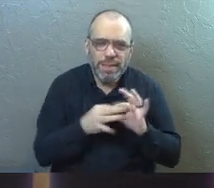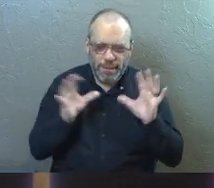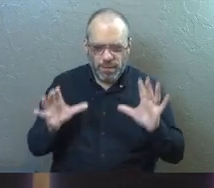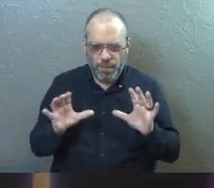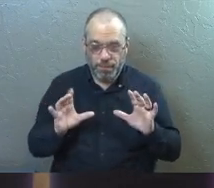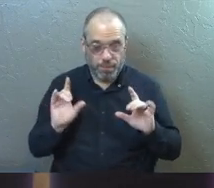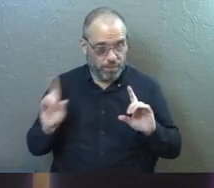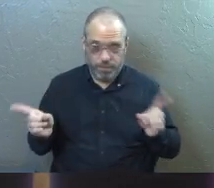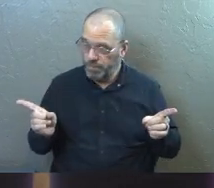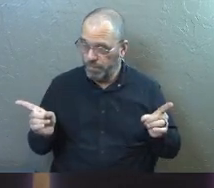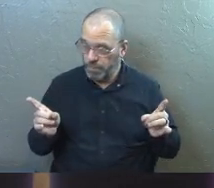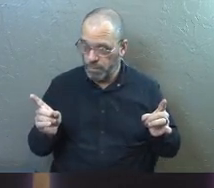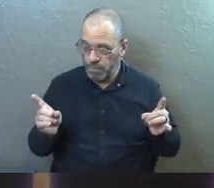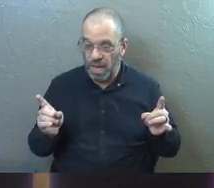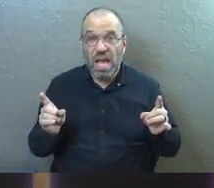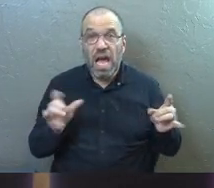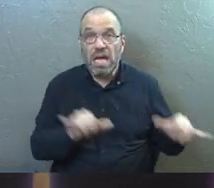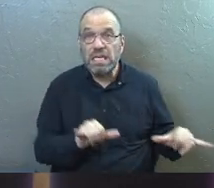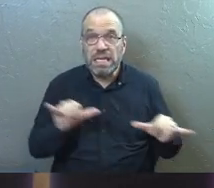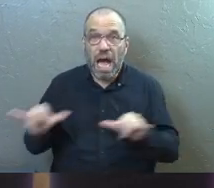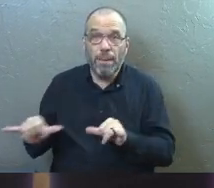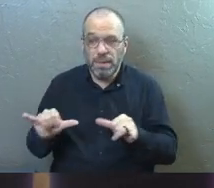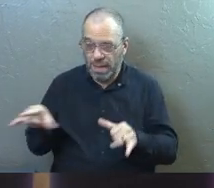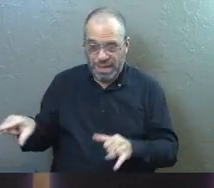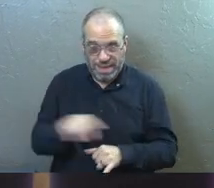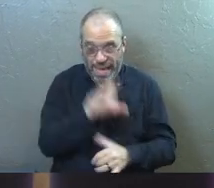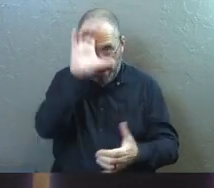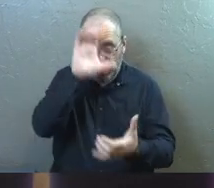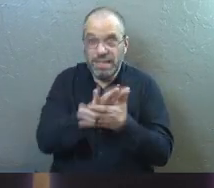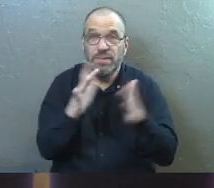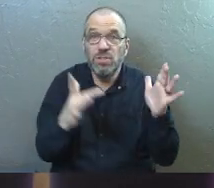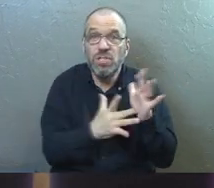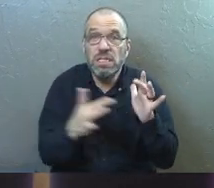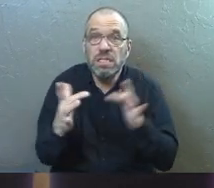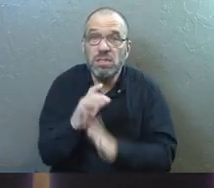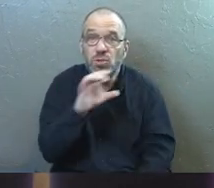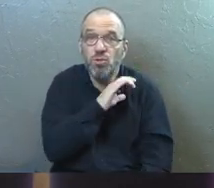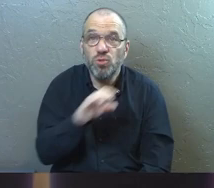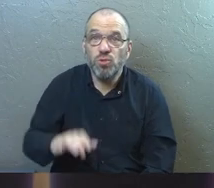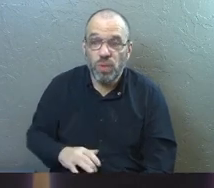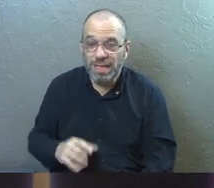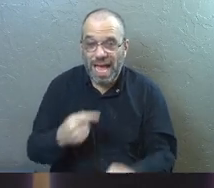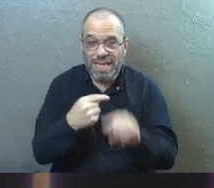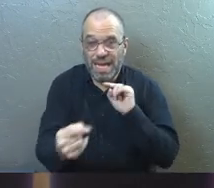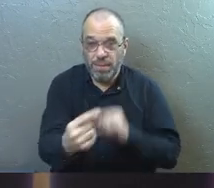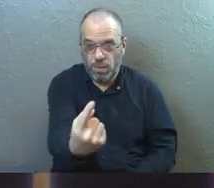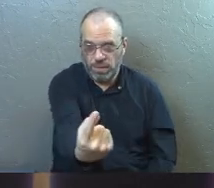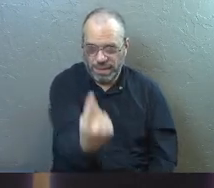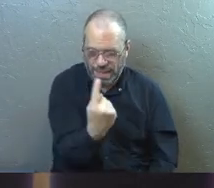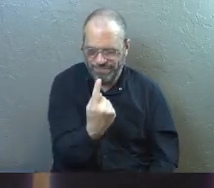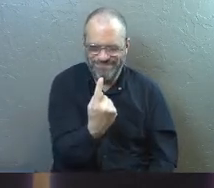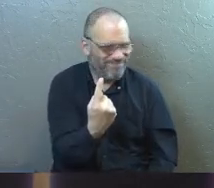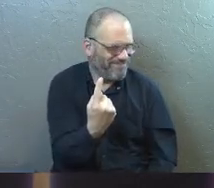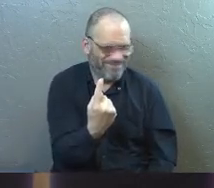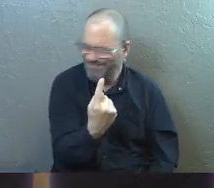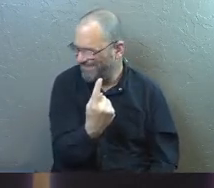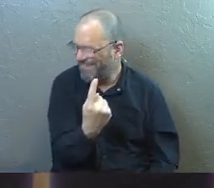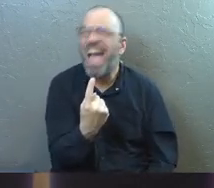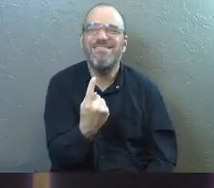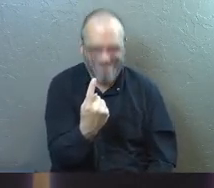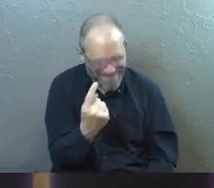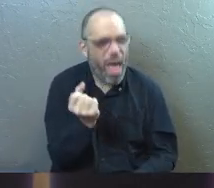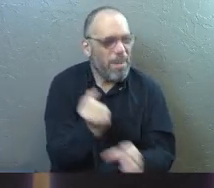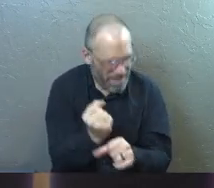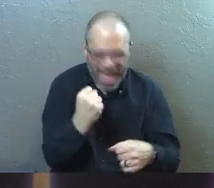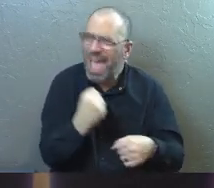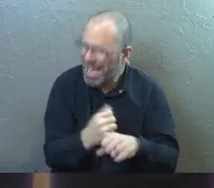so what they have in common is they believe in Jesus Christ. And the enemy wants to come in and say, let's create some